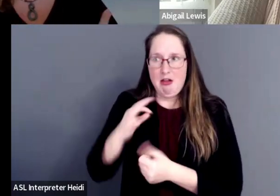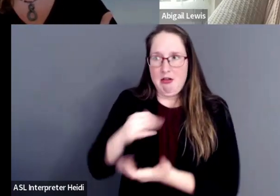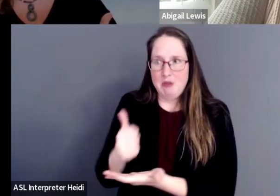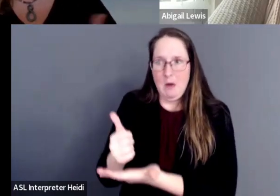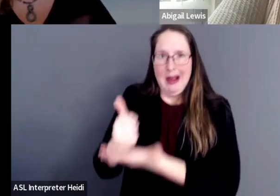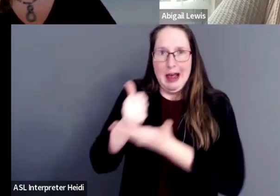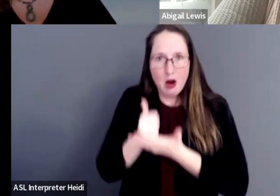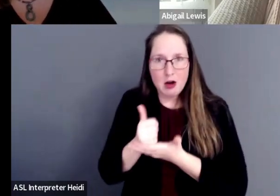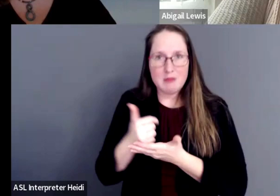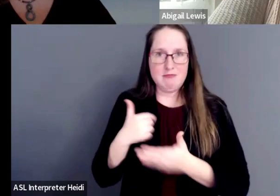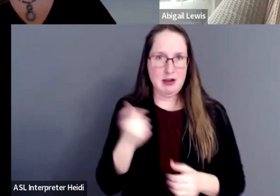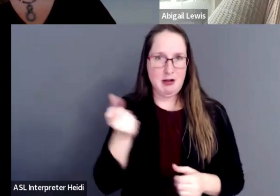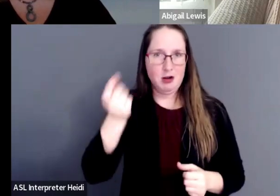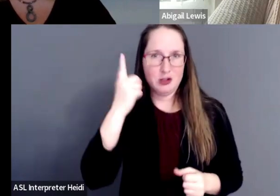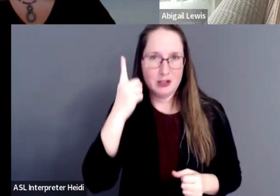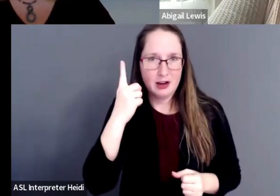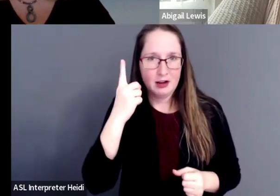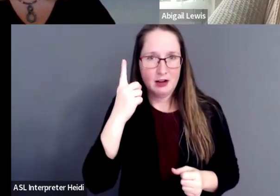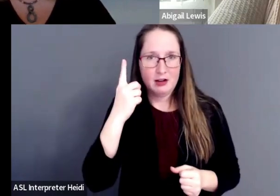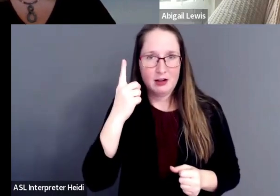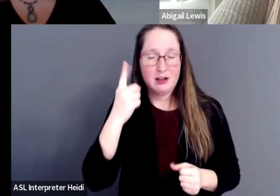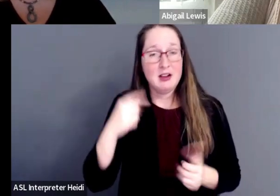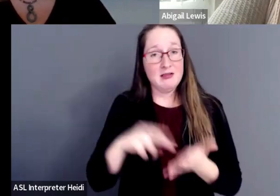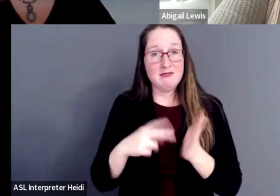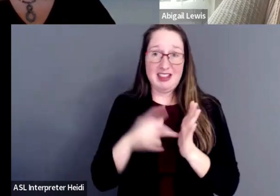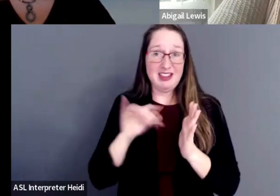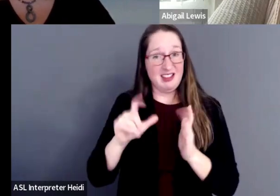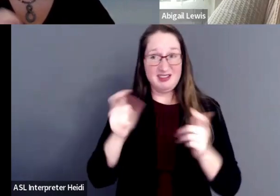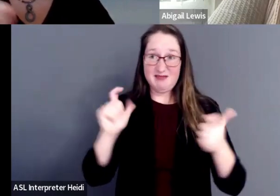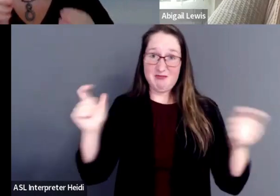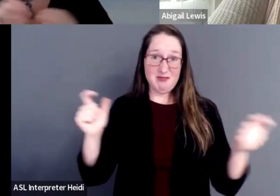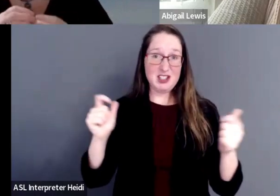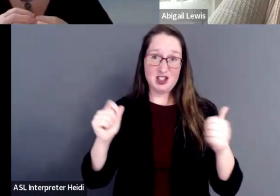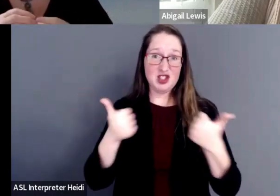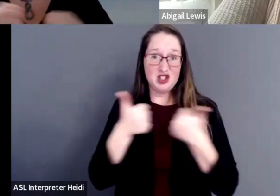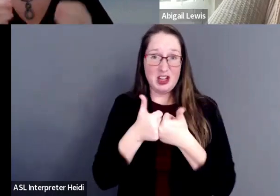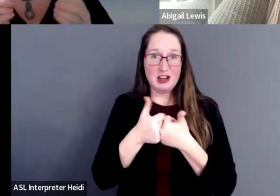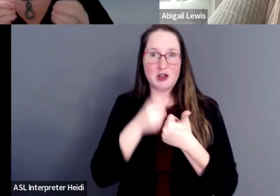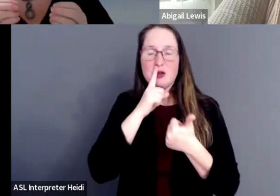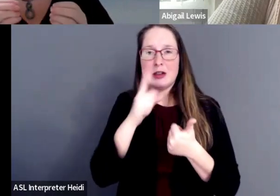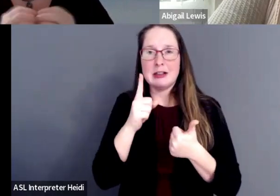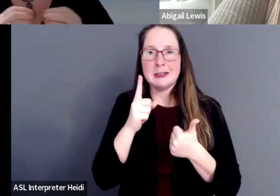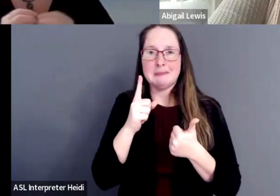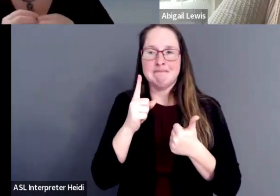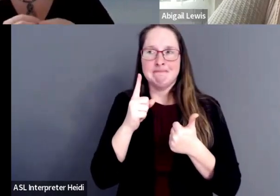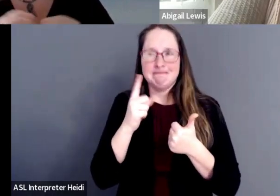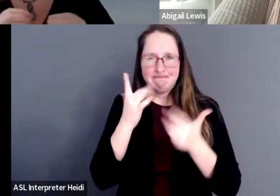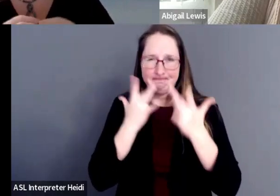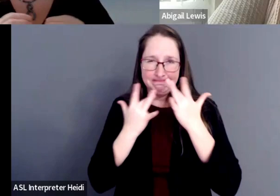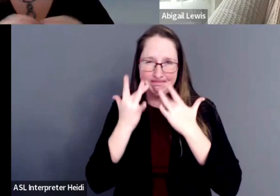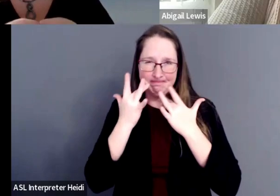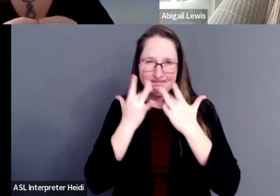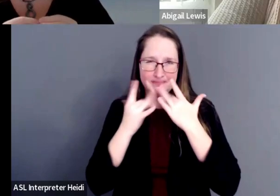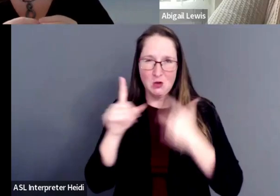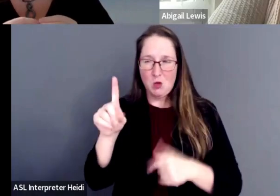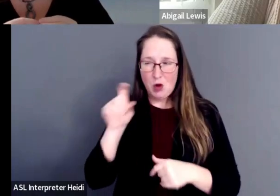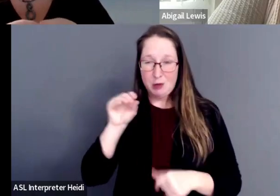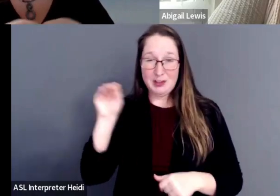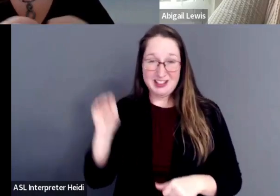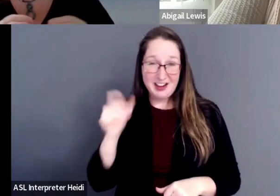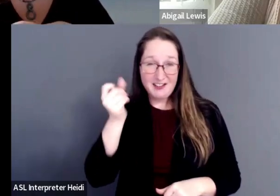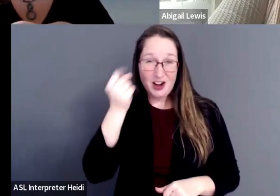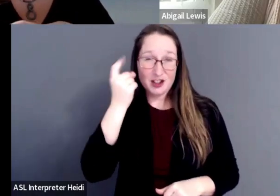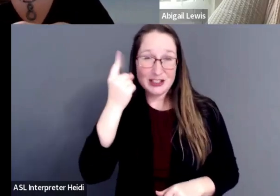understand. And I would have to say that's the biggest challenge is the lack of 100% understanding